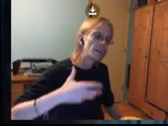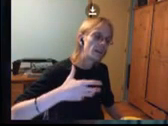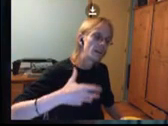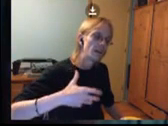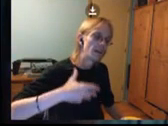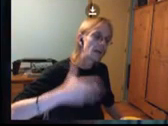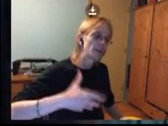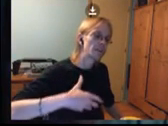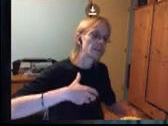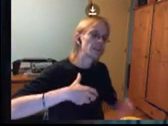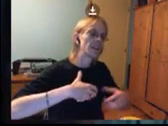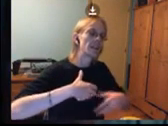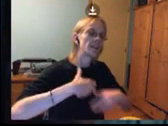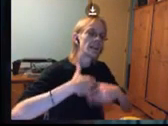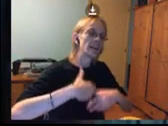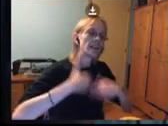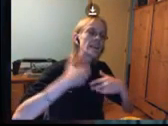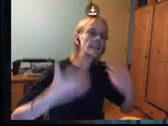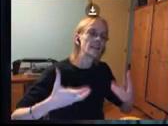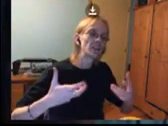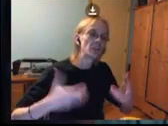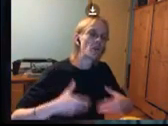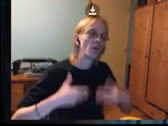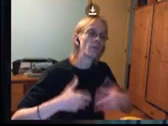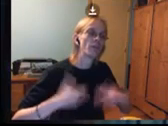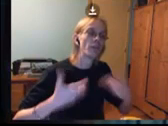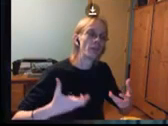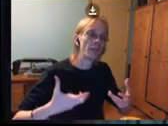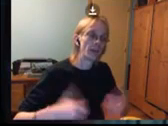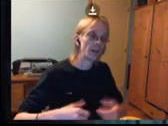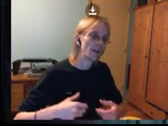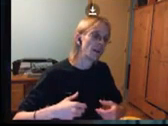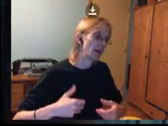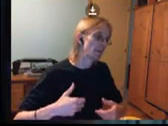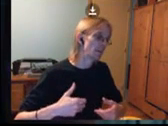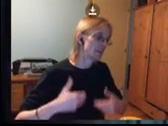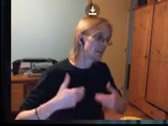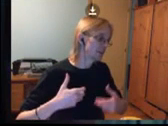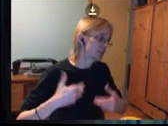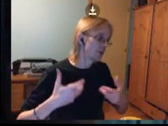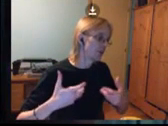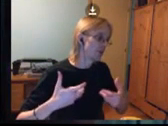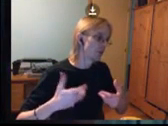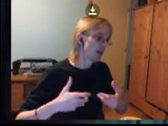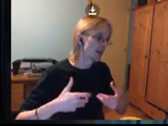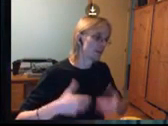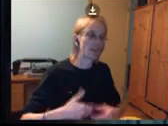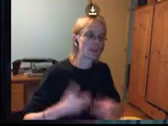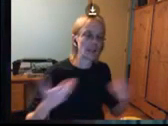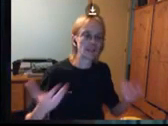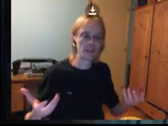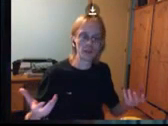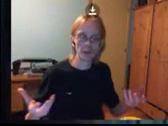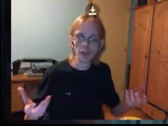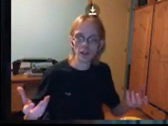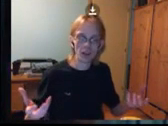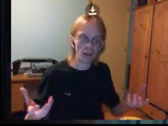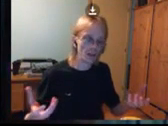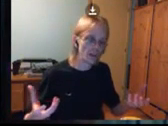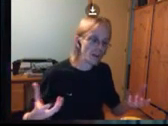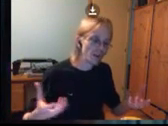added action is that it is then easy to go further and basically show like the classical